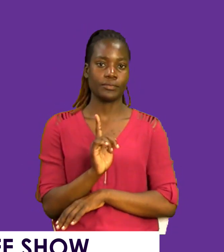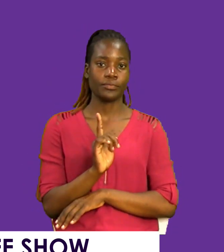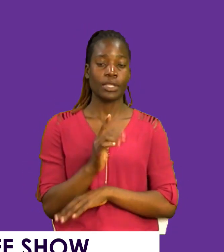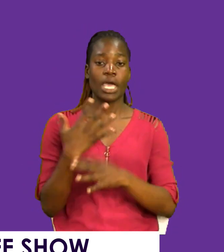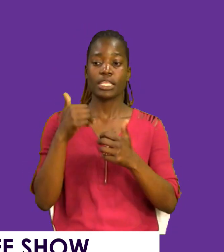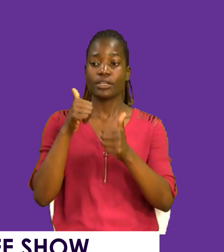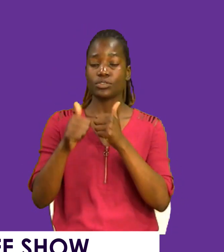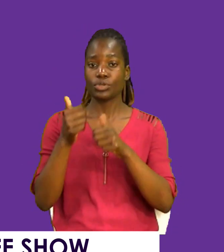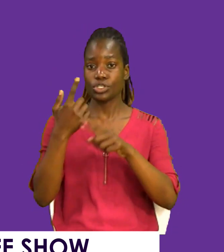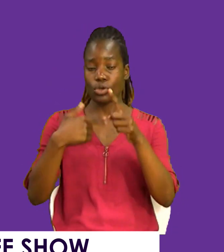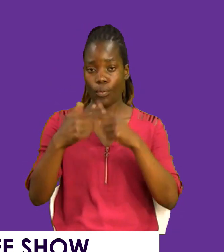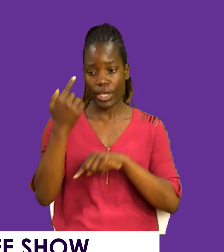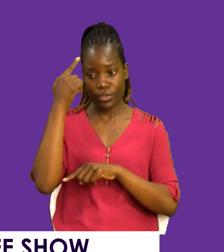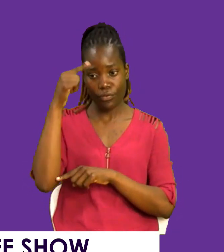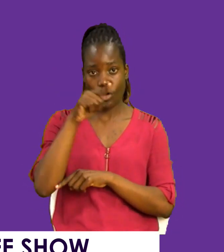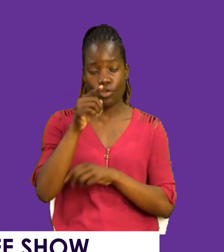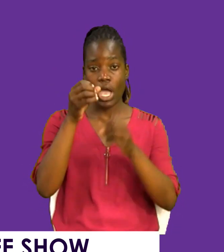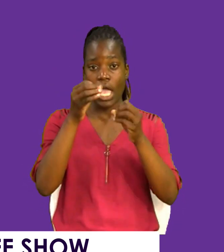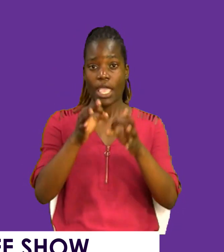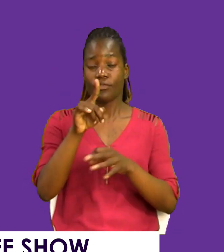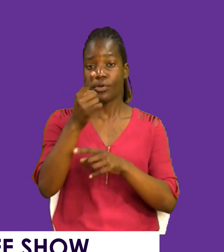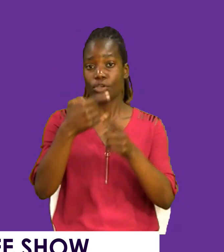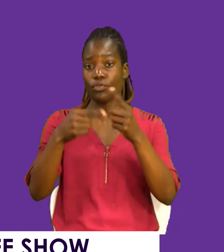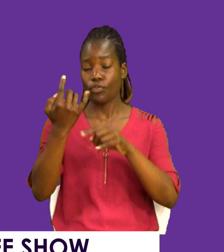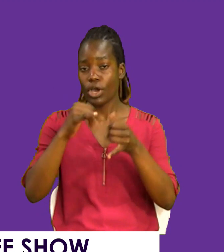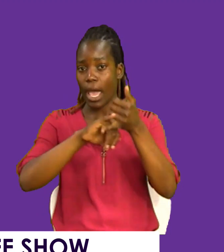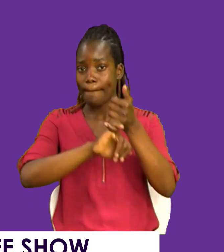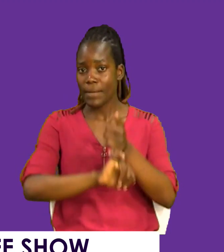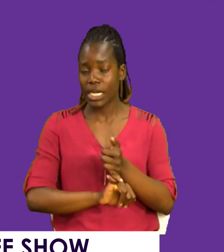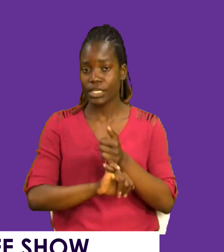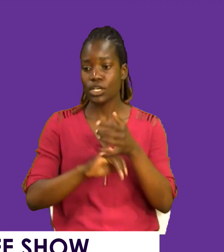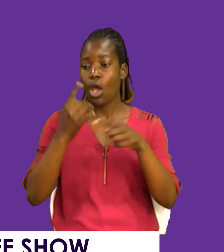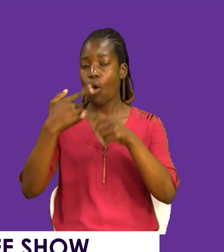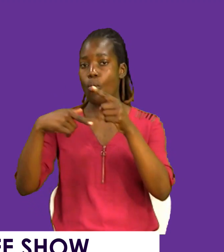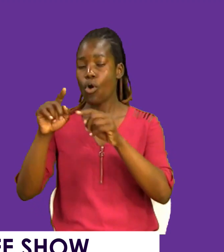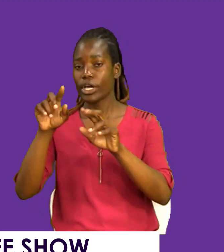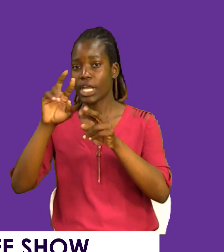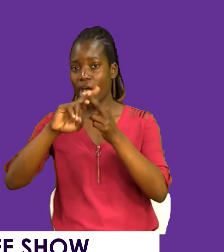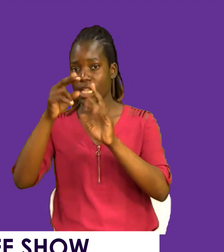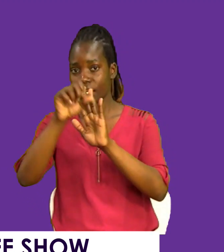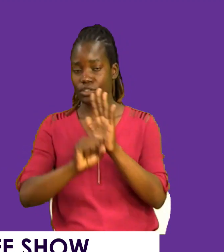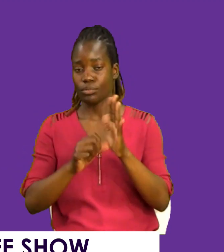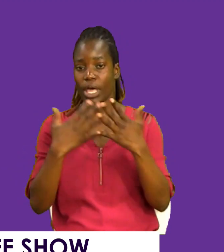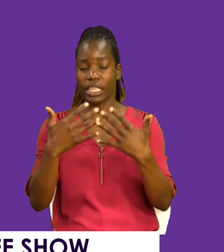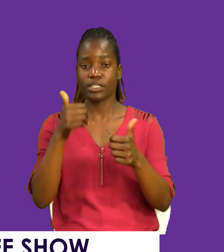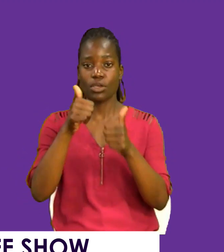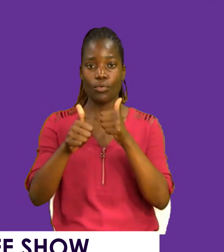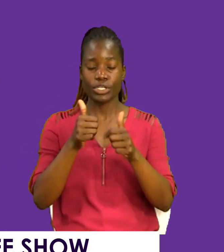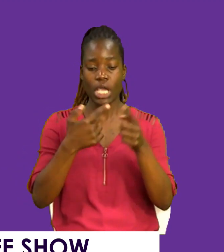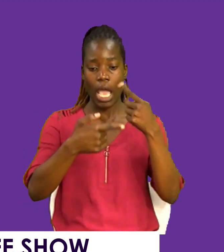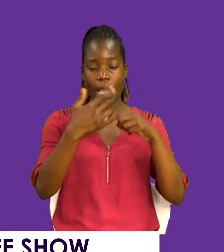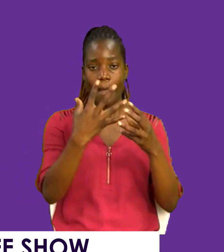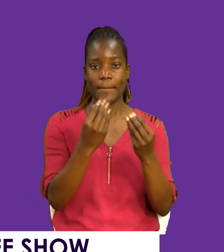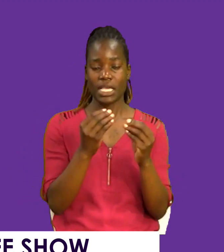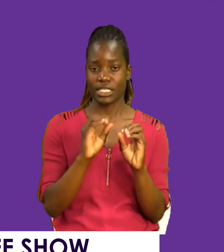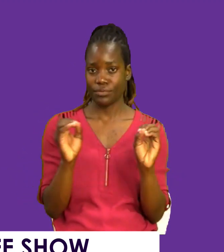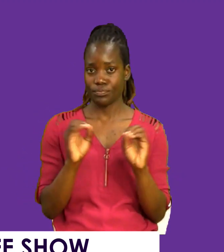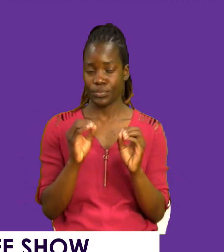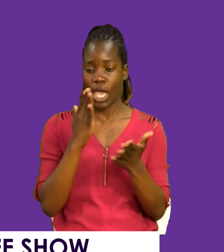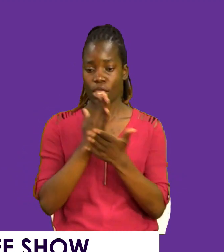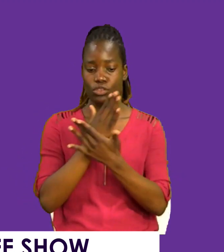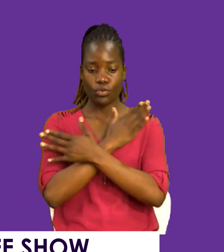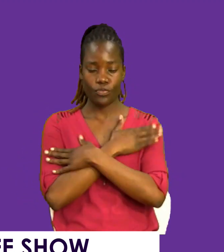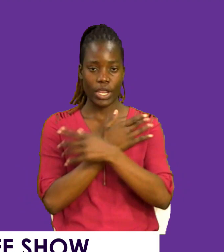know, the things that are wins for you. If you've won a marriage or won a relationship, those are things that don't come easy. True